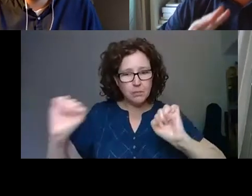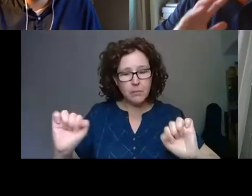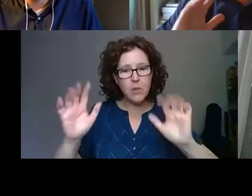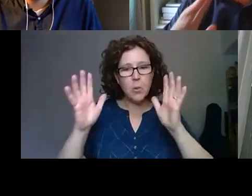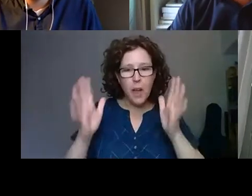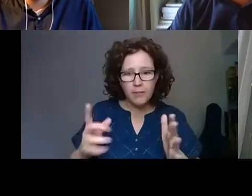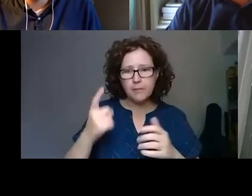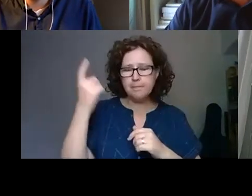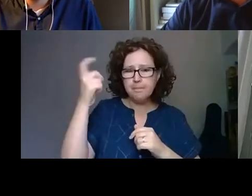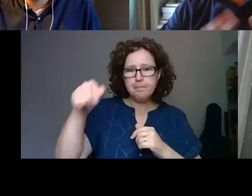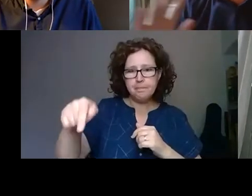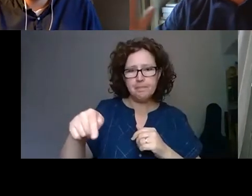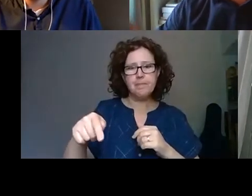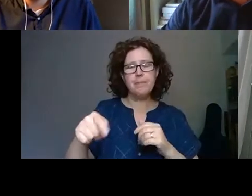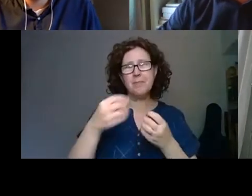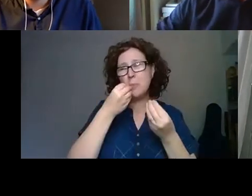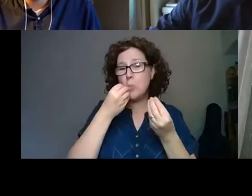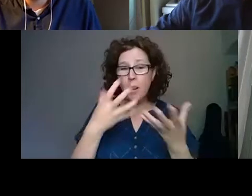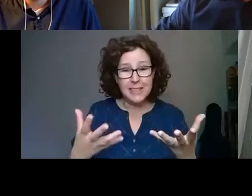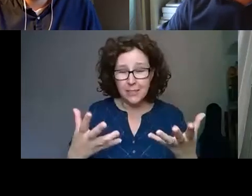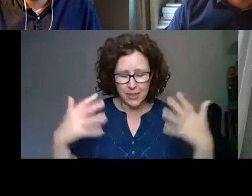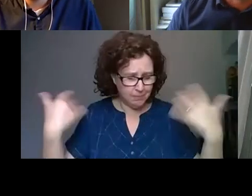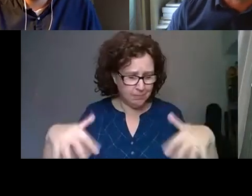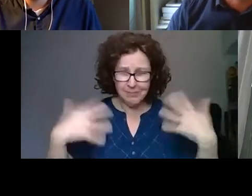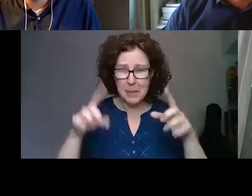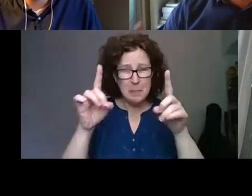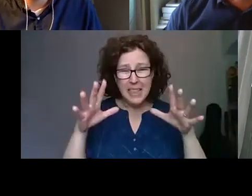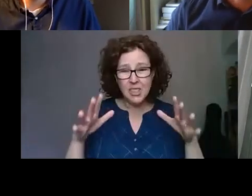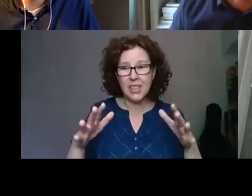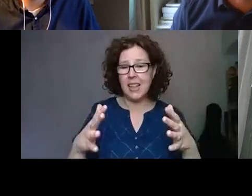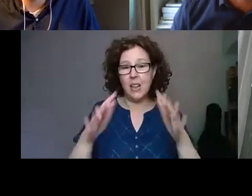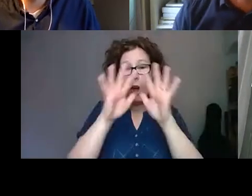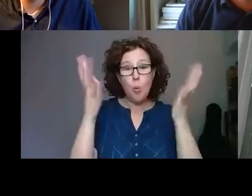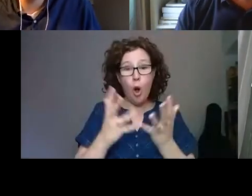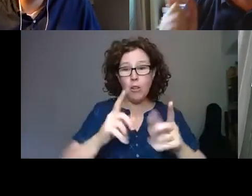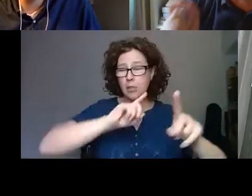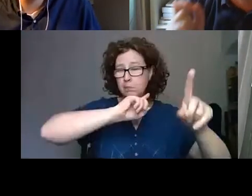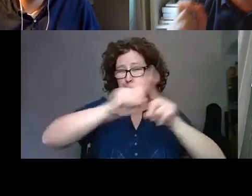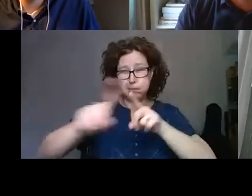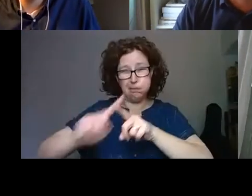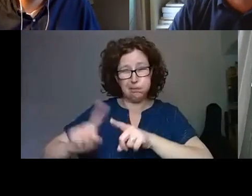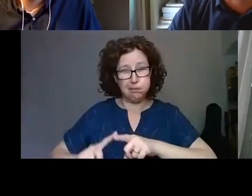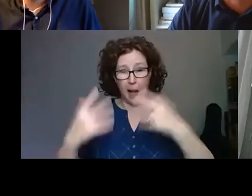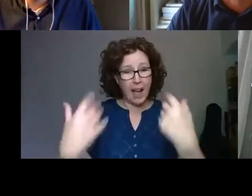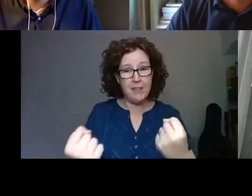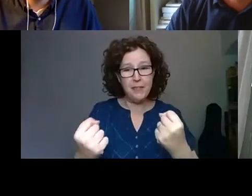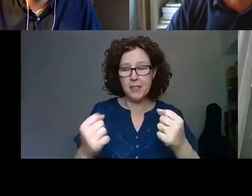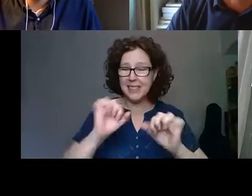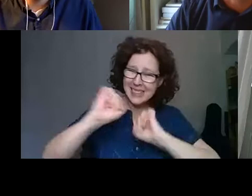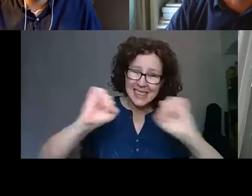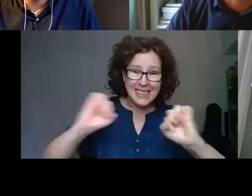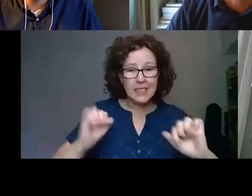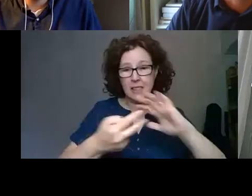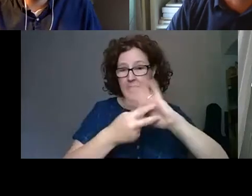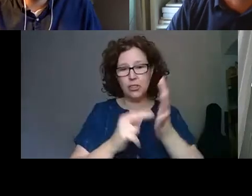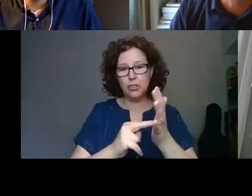how wonderfully, brilliantly, magically diverse our sector is, how every institution is